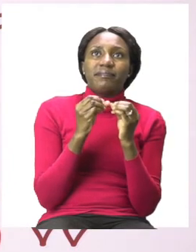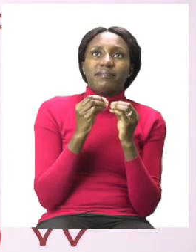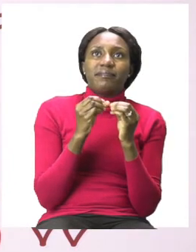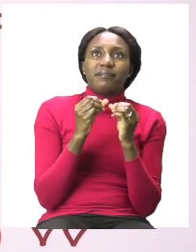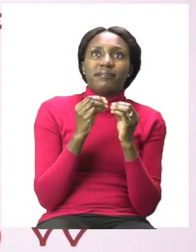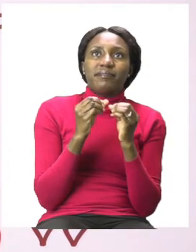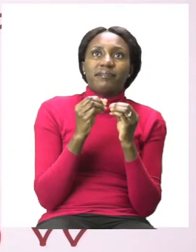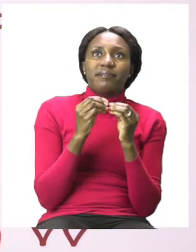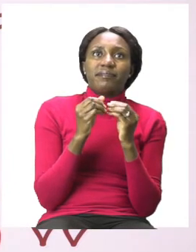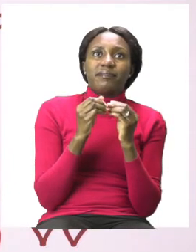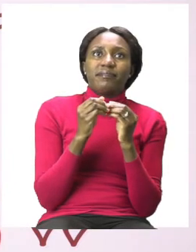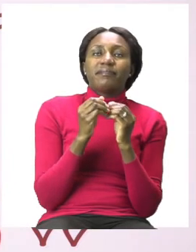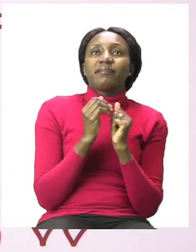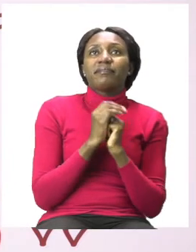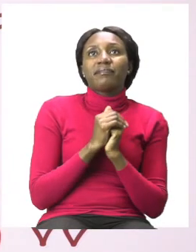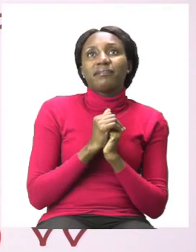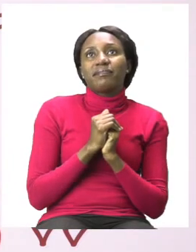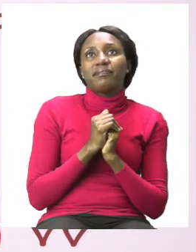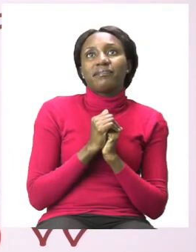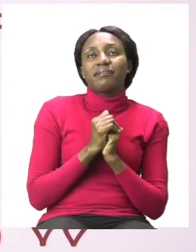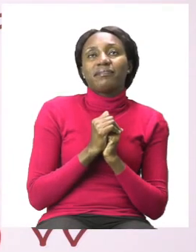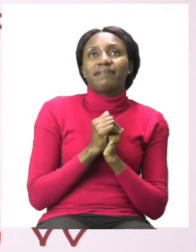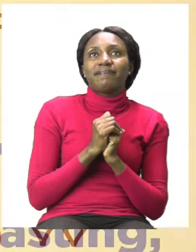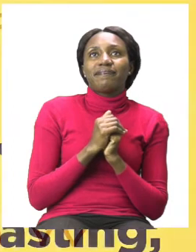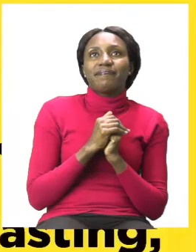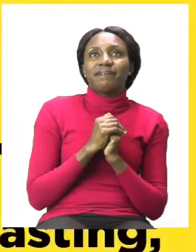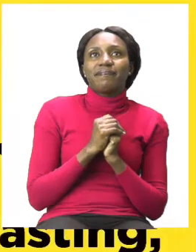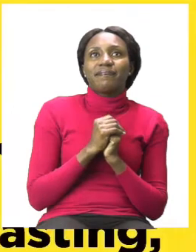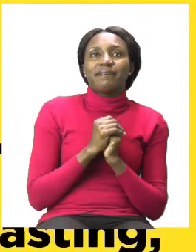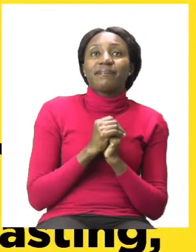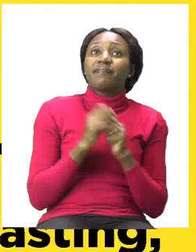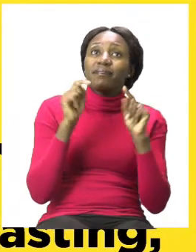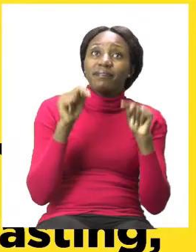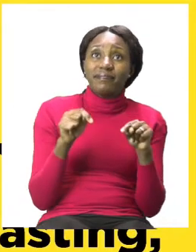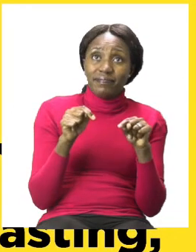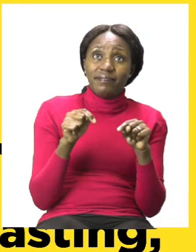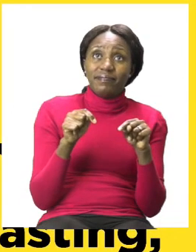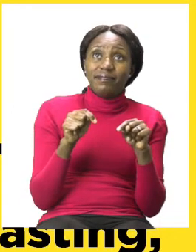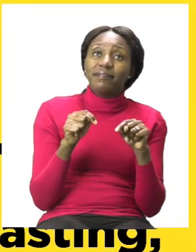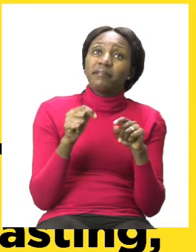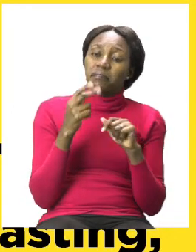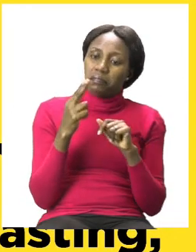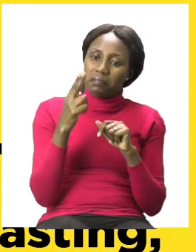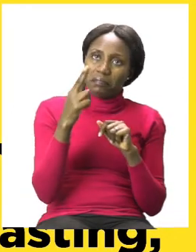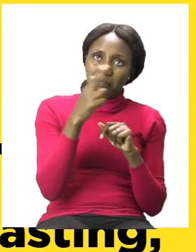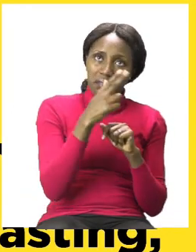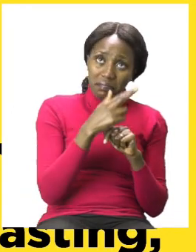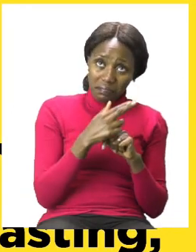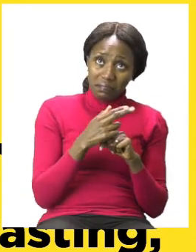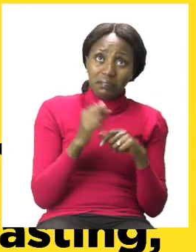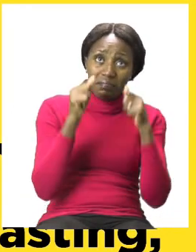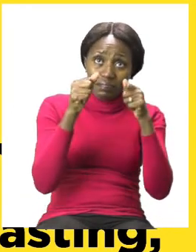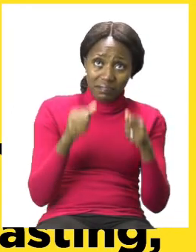Make sure your hands are dry before you touch anything else. For today's lesson we will be doing cutting,